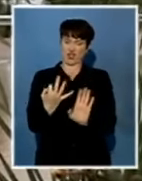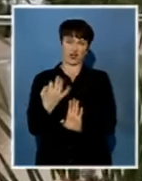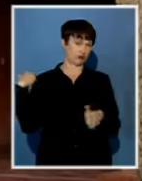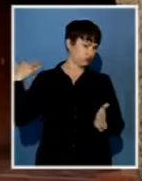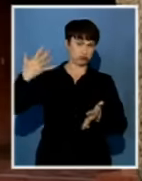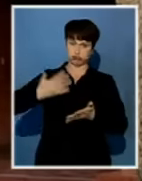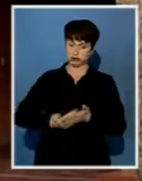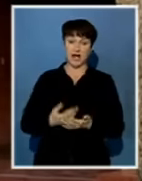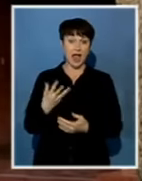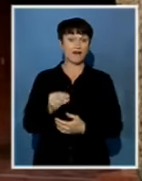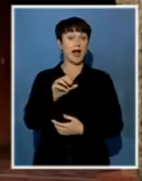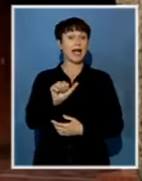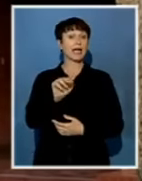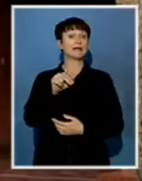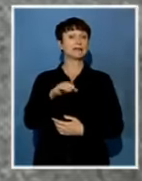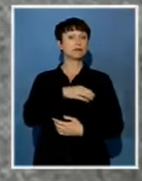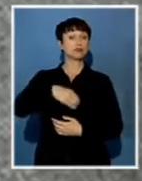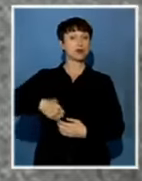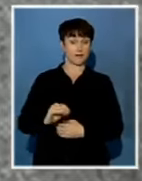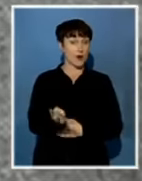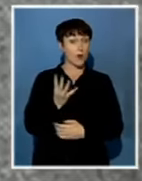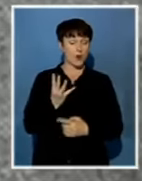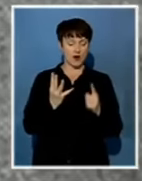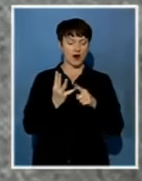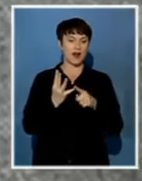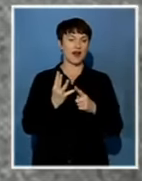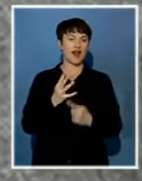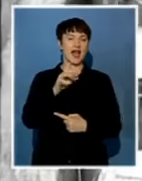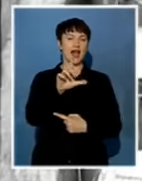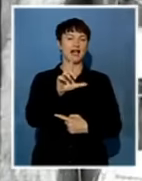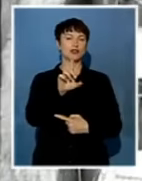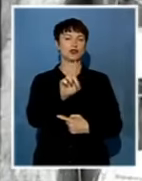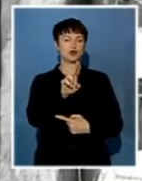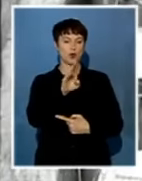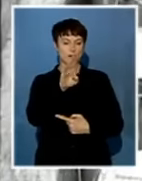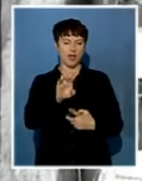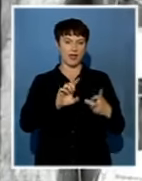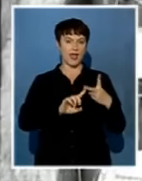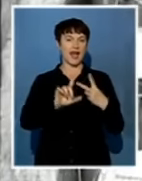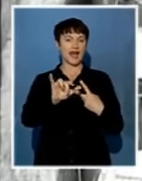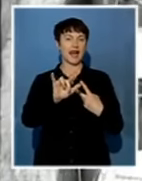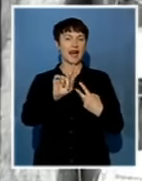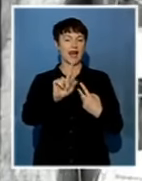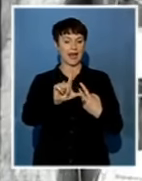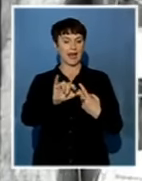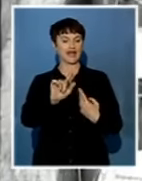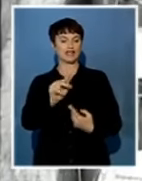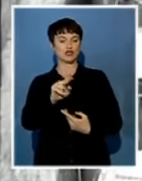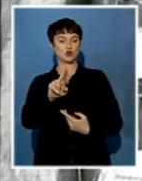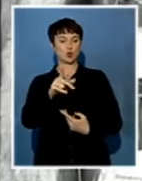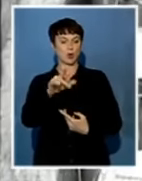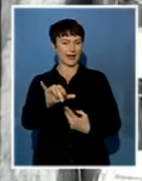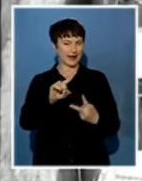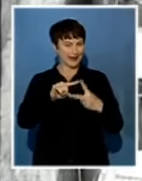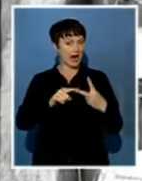produced four ANC presidents, among them John Langalibale-Dube and Chief Albert Lutuli, and